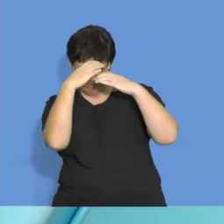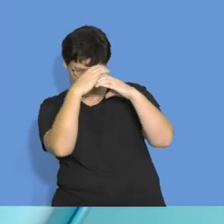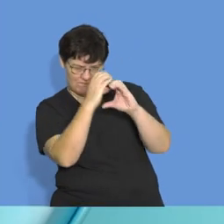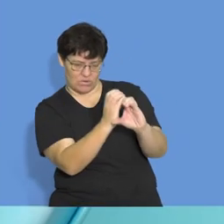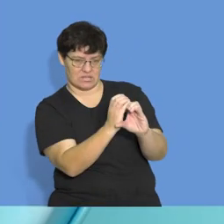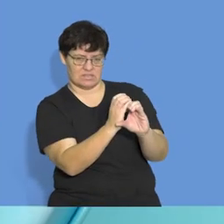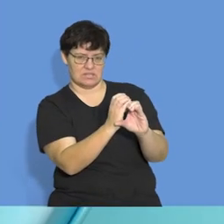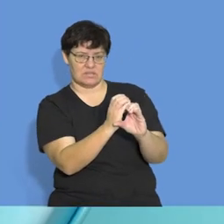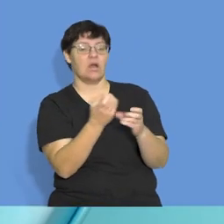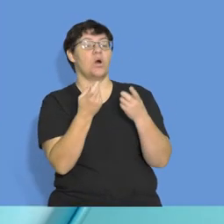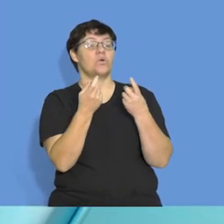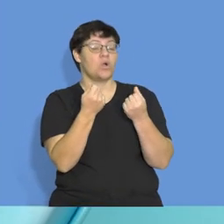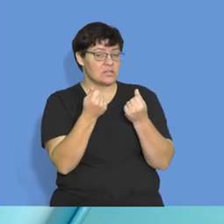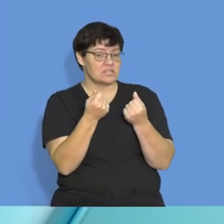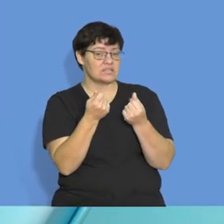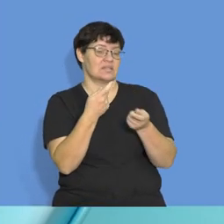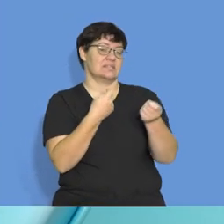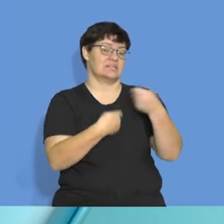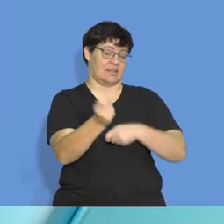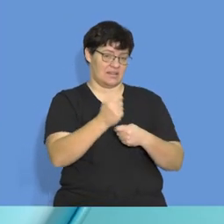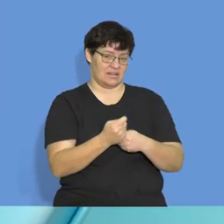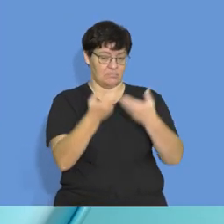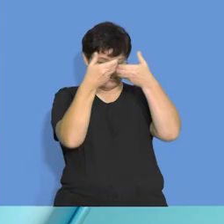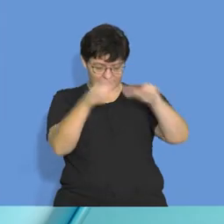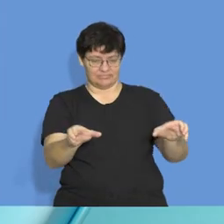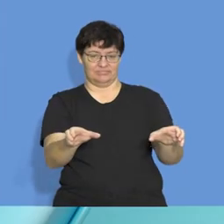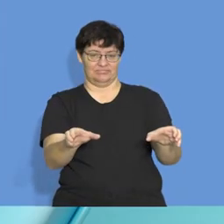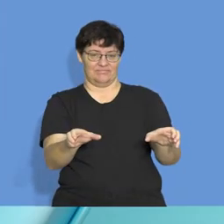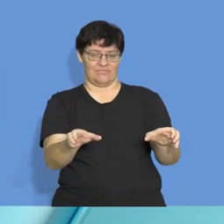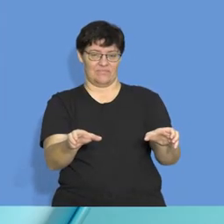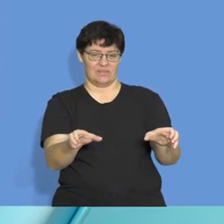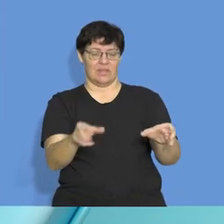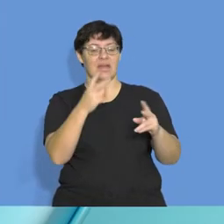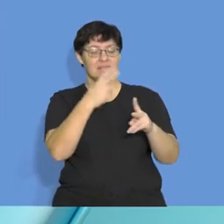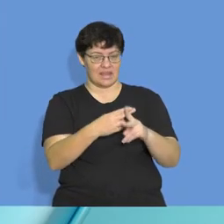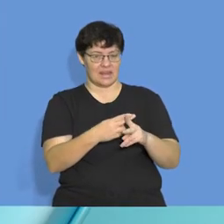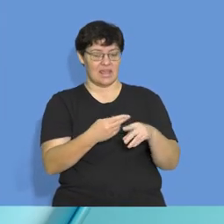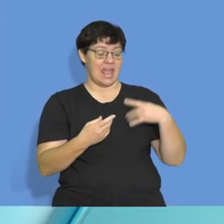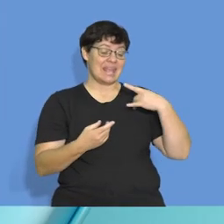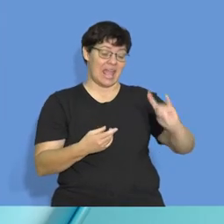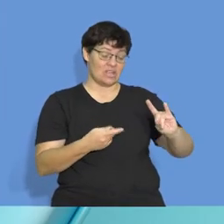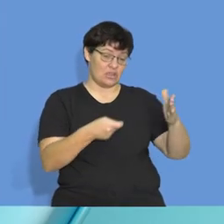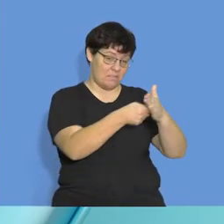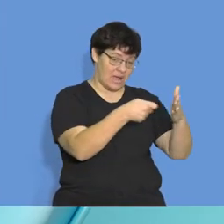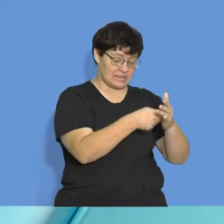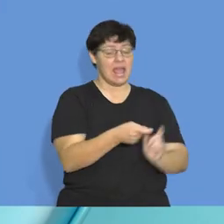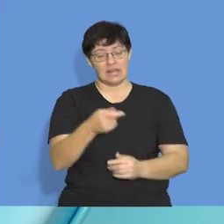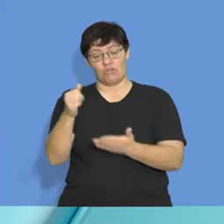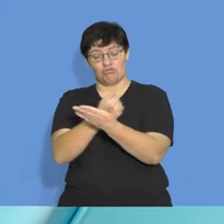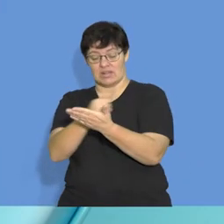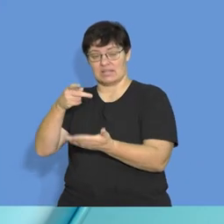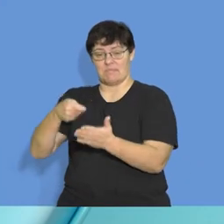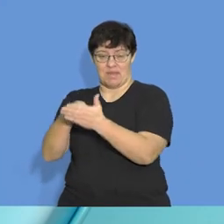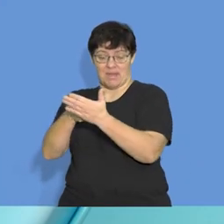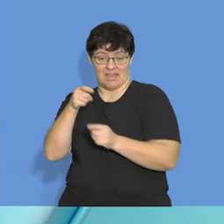cost of sales. Split up the cost of sales then into cash purchases and credit purchases, and